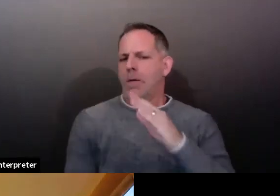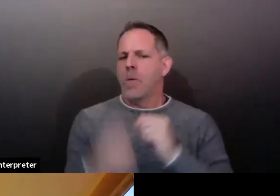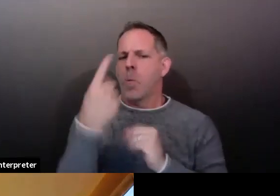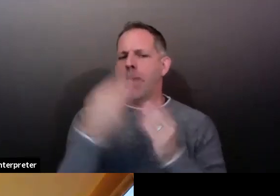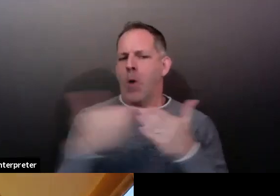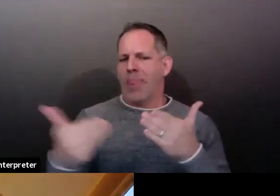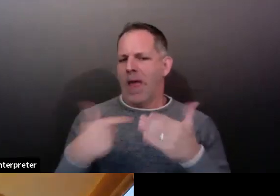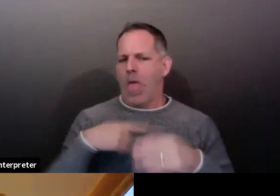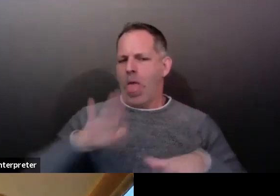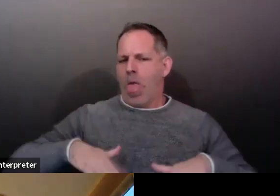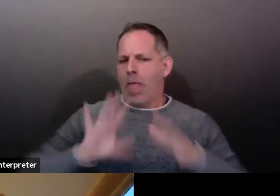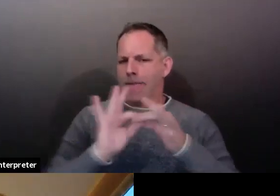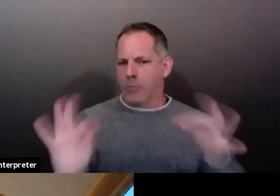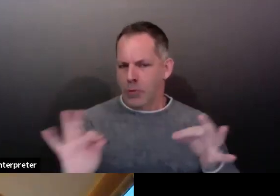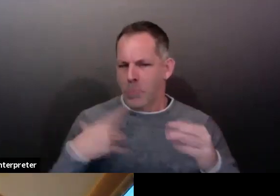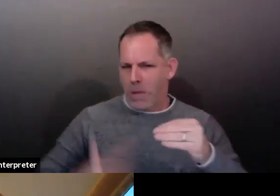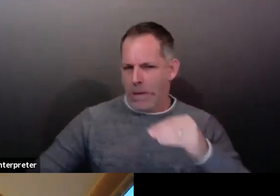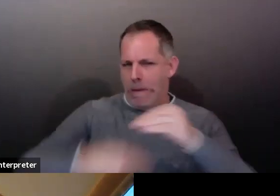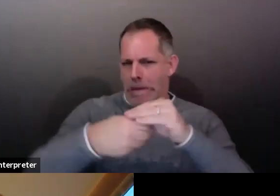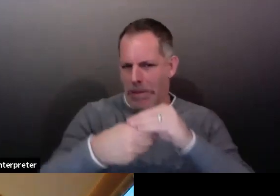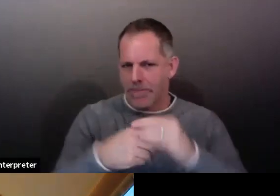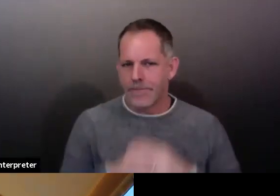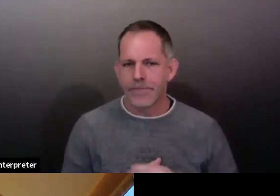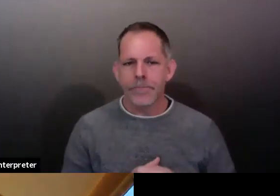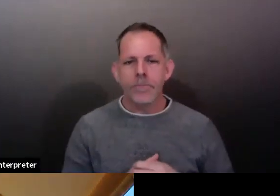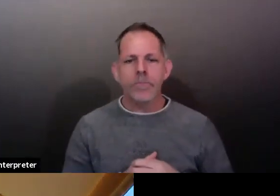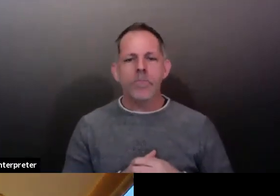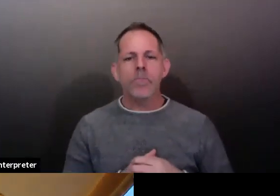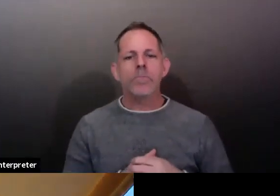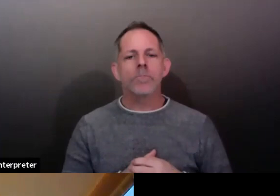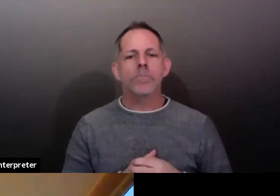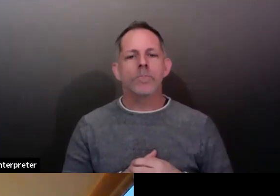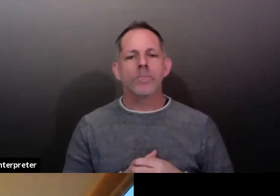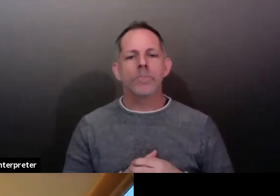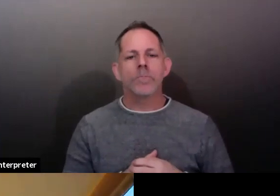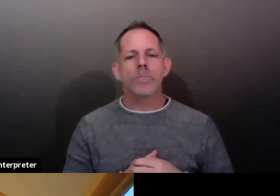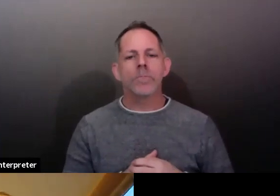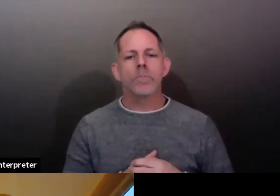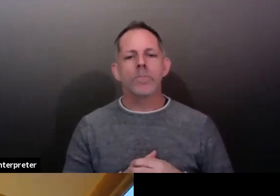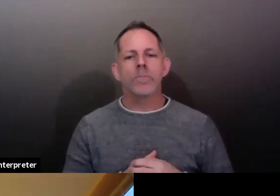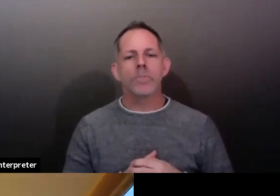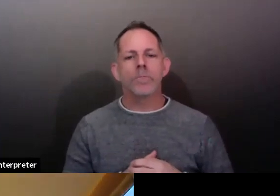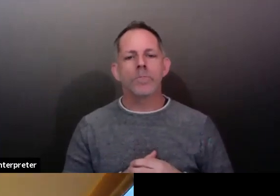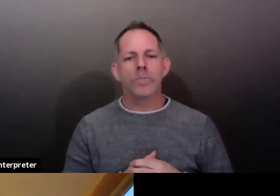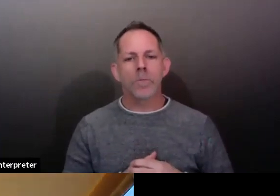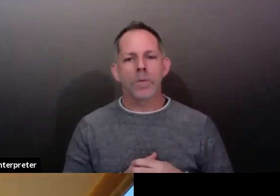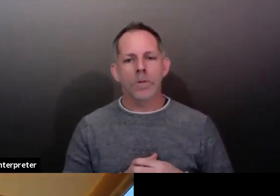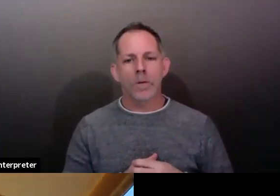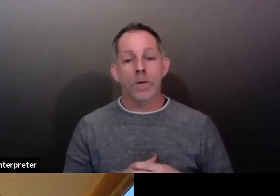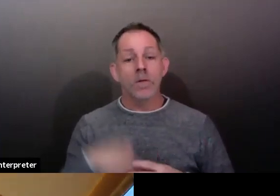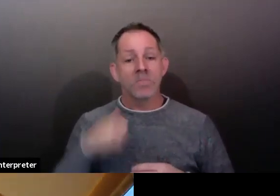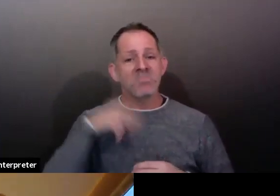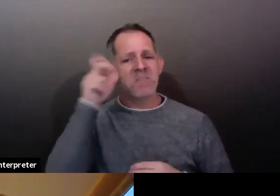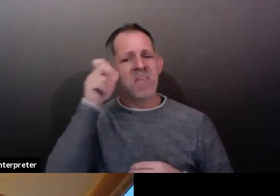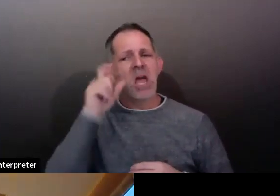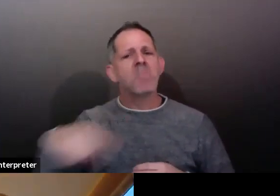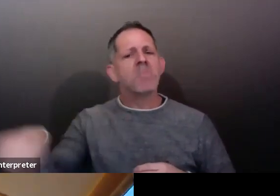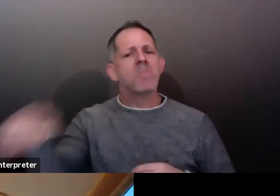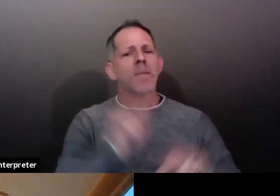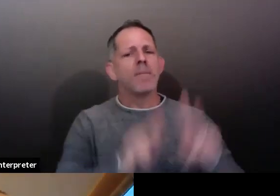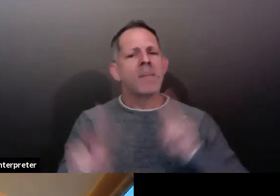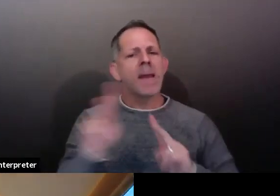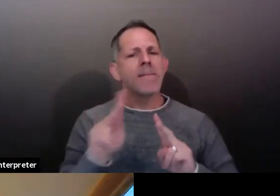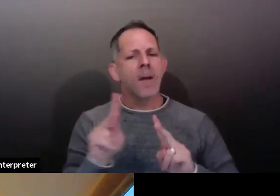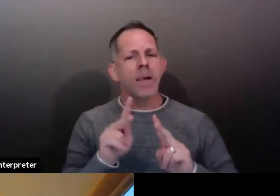hearing from contacts is that many times contacts on day six or seven of their 14-day